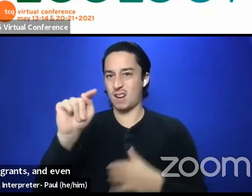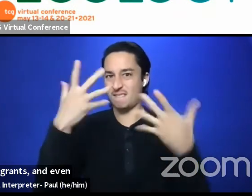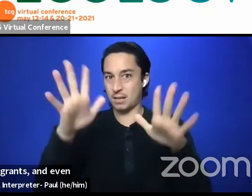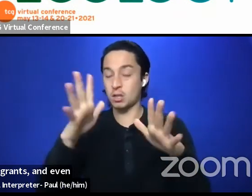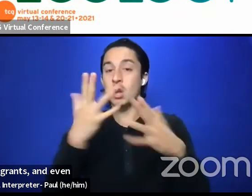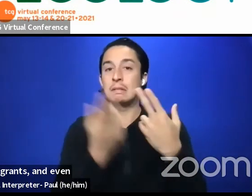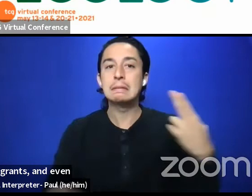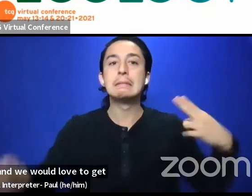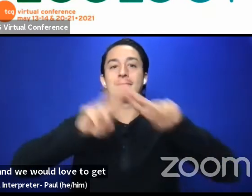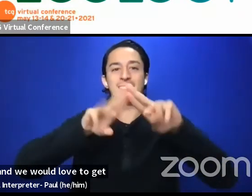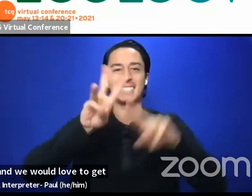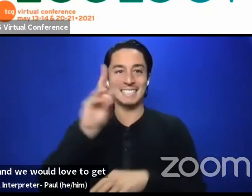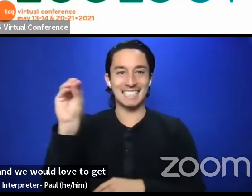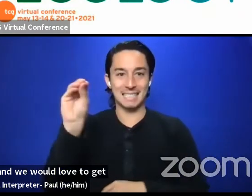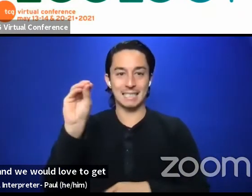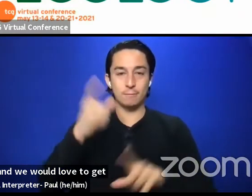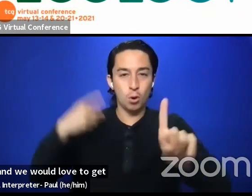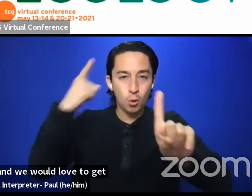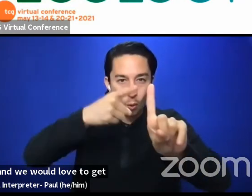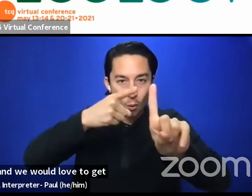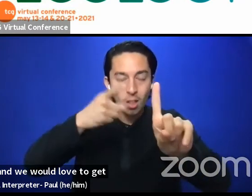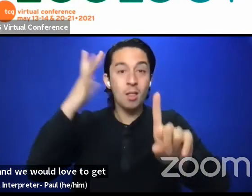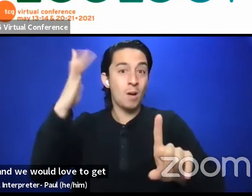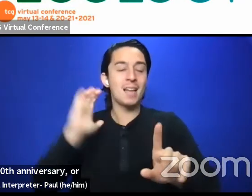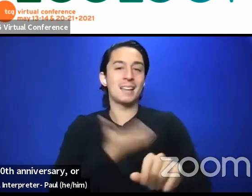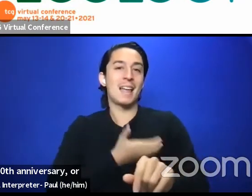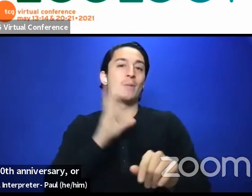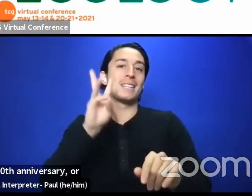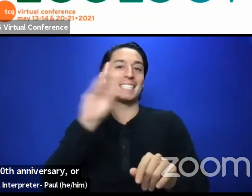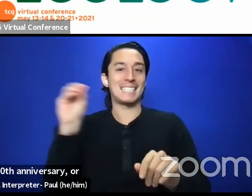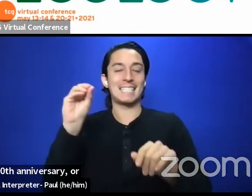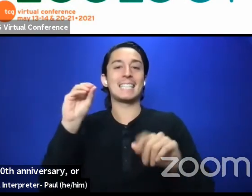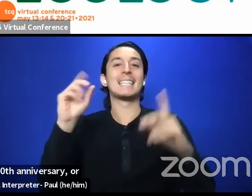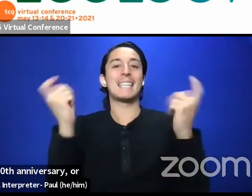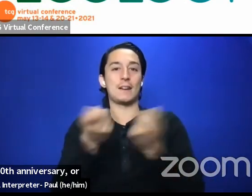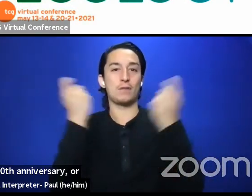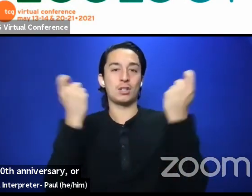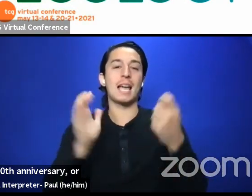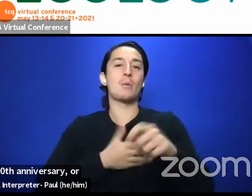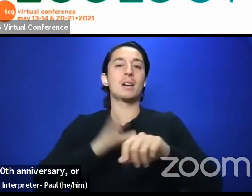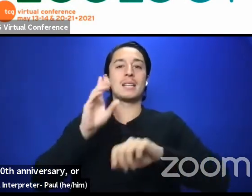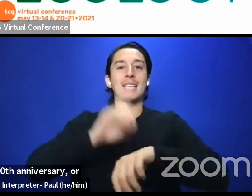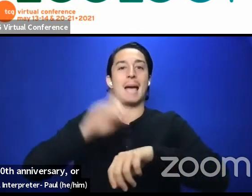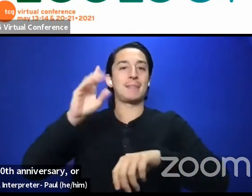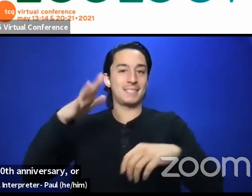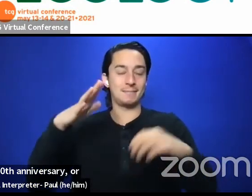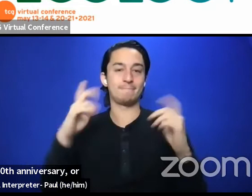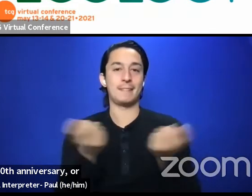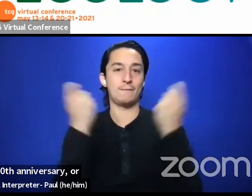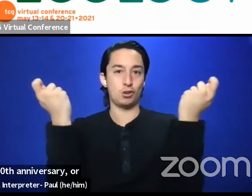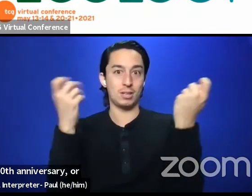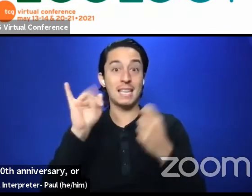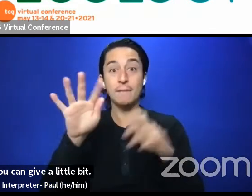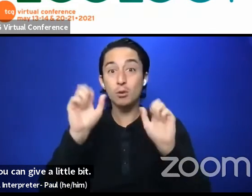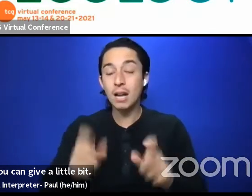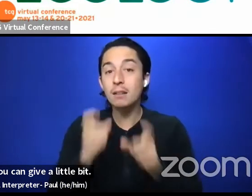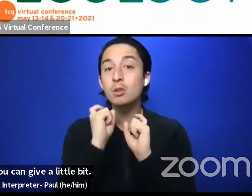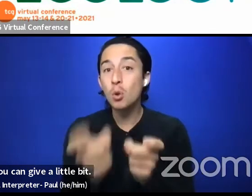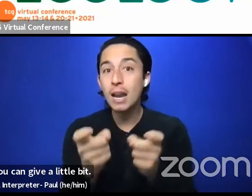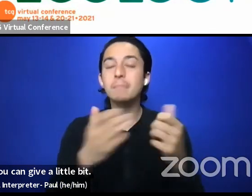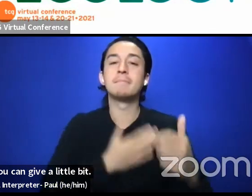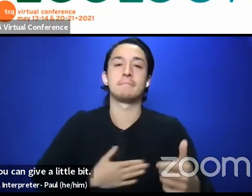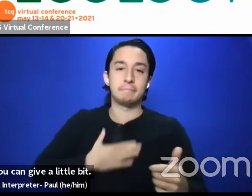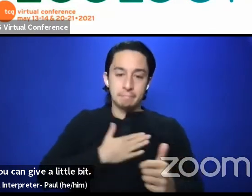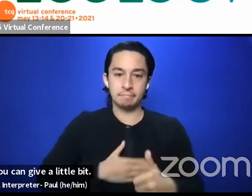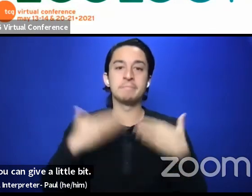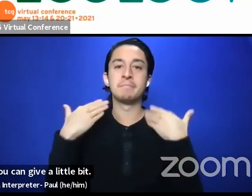because it is our 60th anniversary, diamond anniversary. So if you can give a little bit, please do. It's